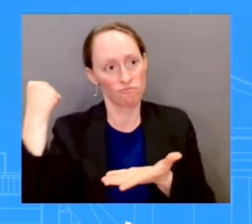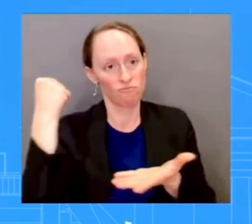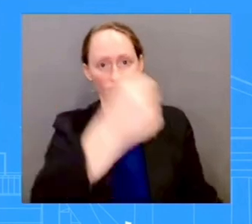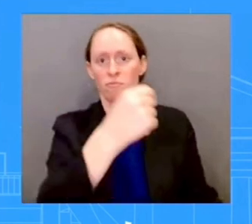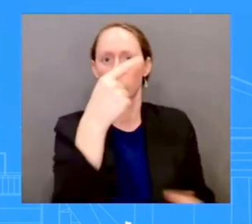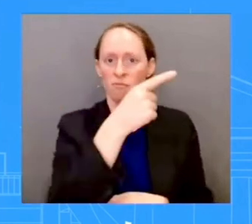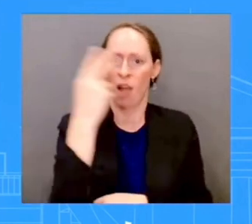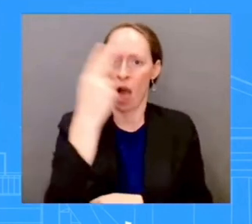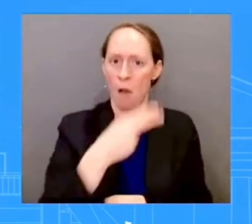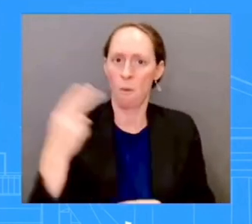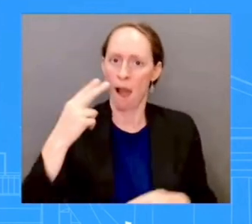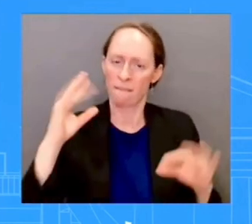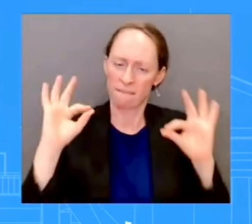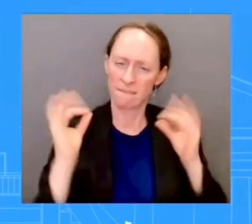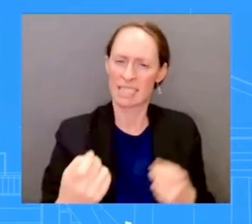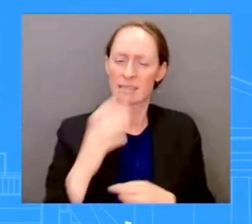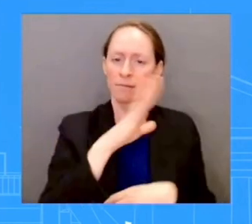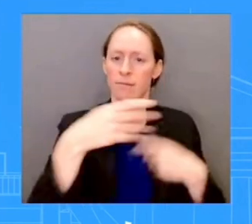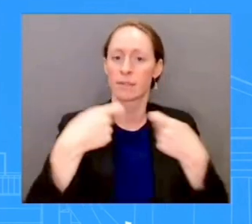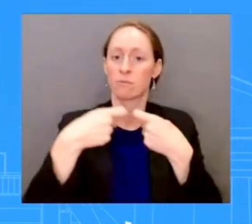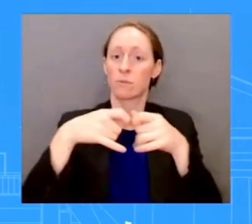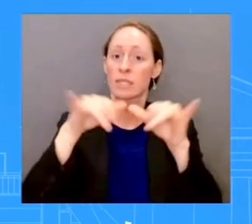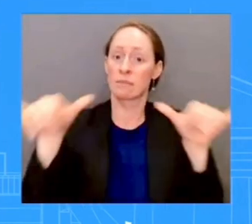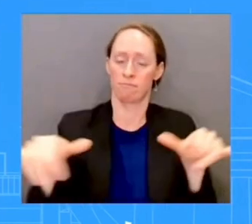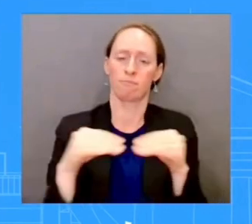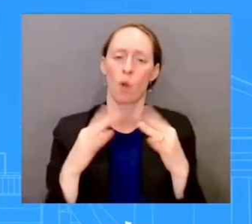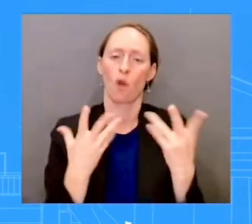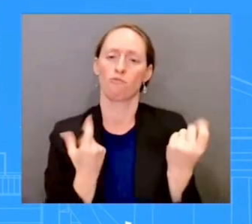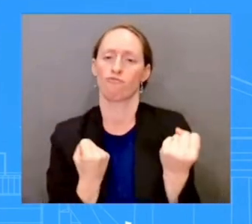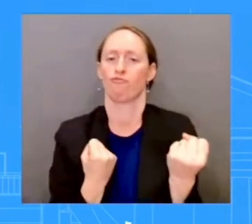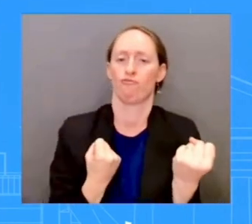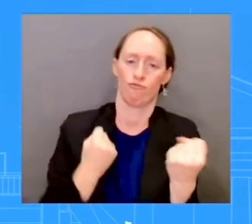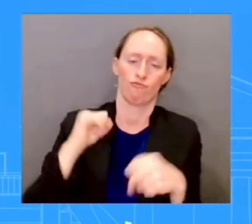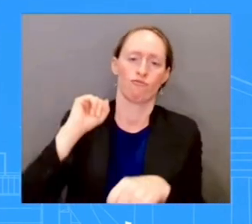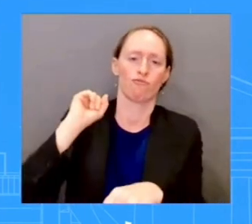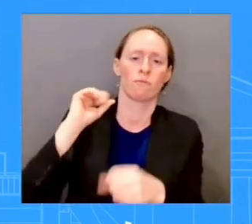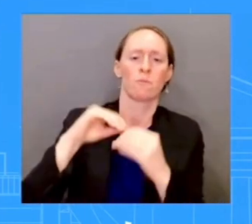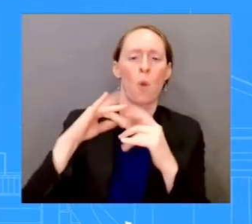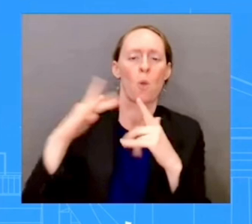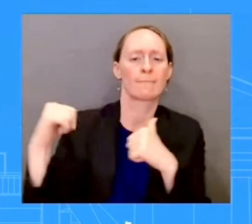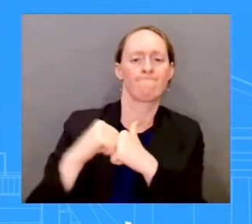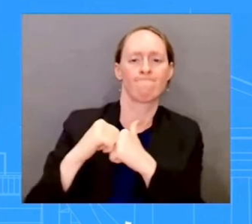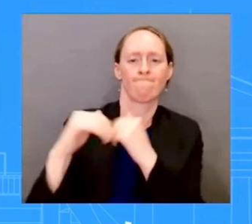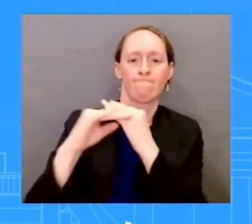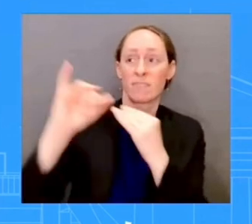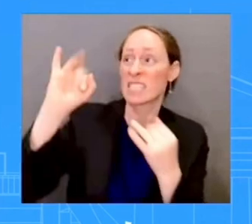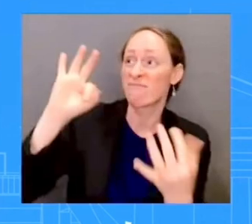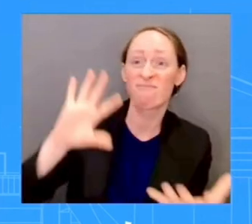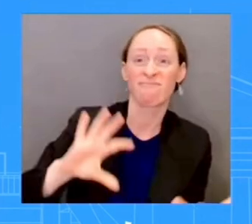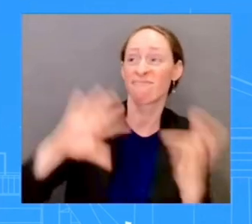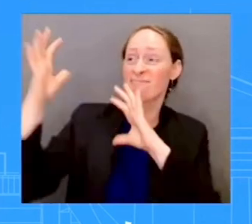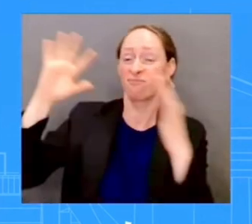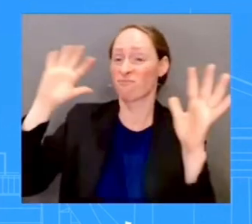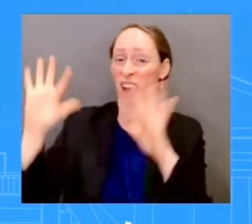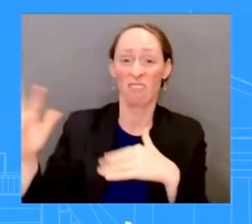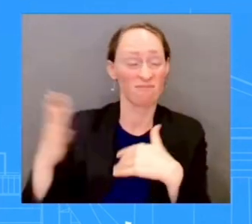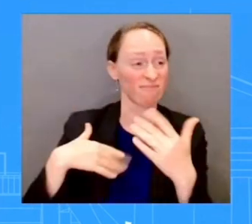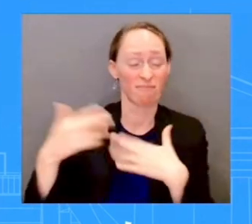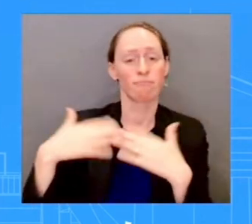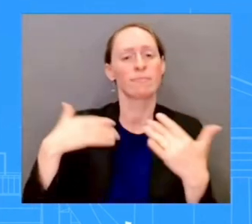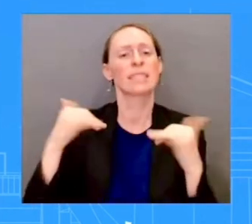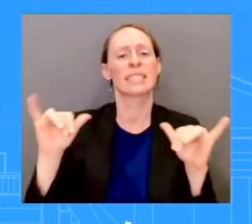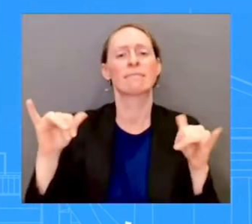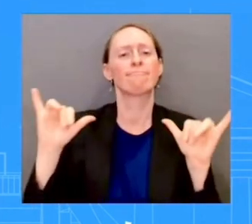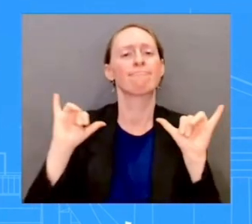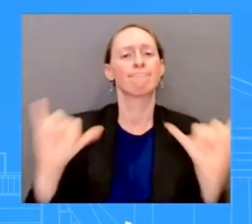effects of extreme weather and also potentially other threats. And that's the kind of work that has to take place all across the country. We're